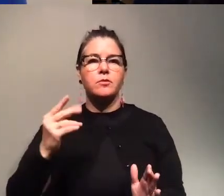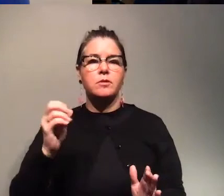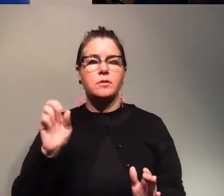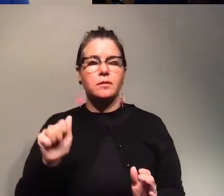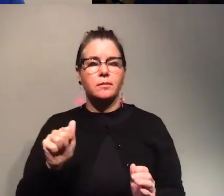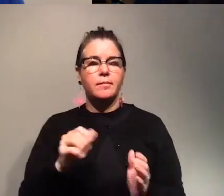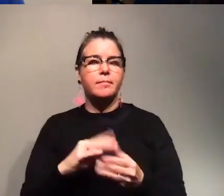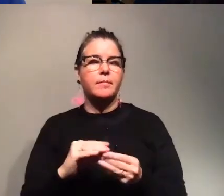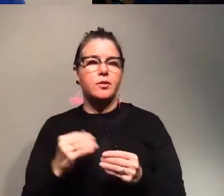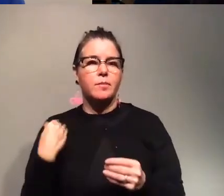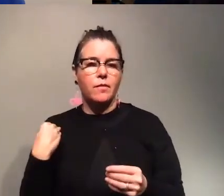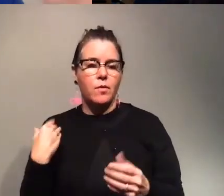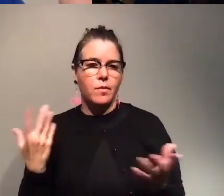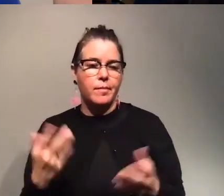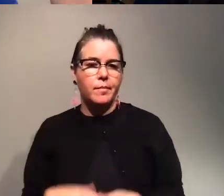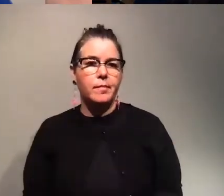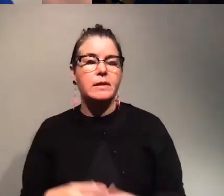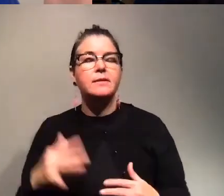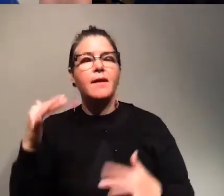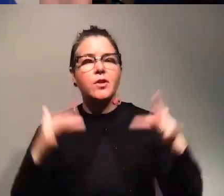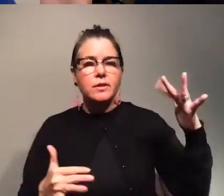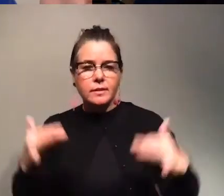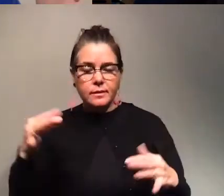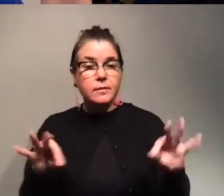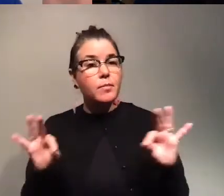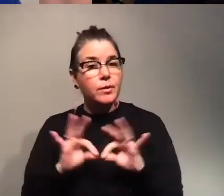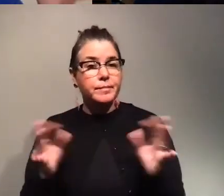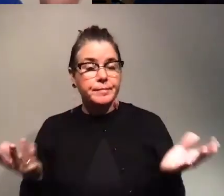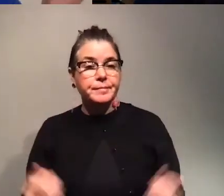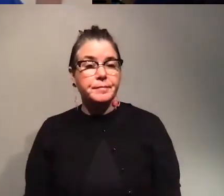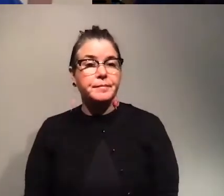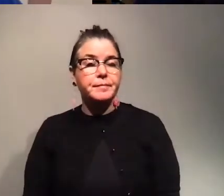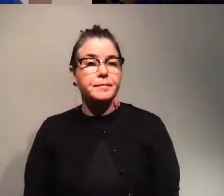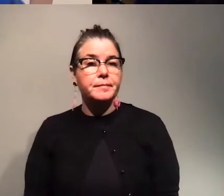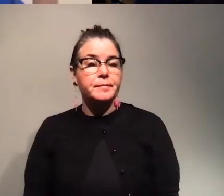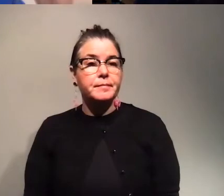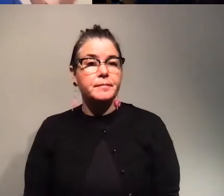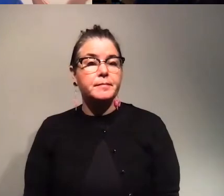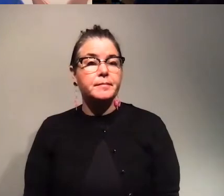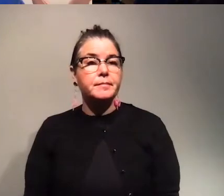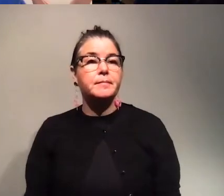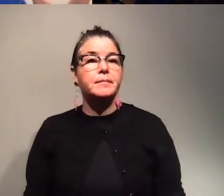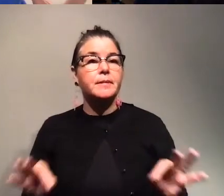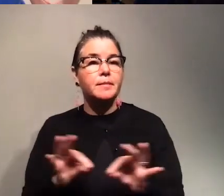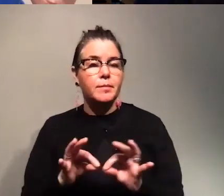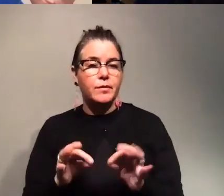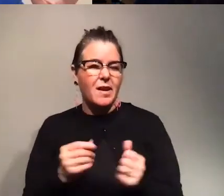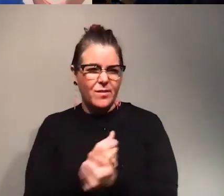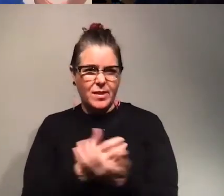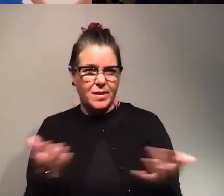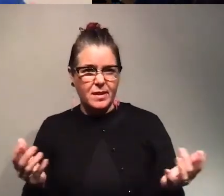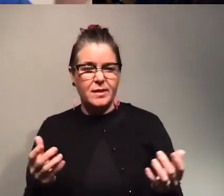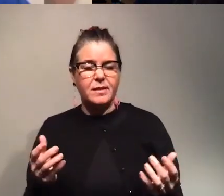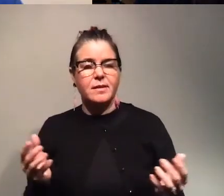before which is diversity is important uh it's important for everything for to bring